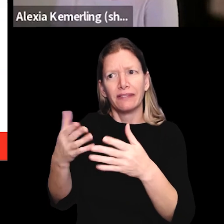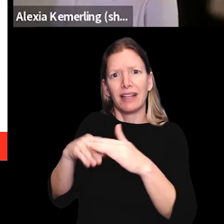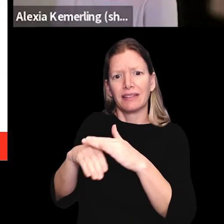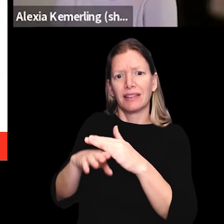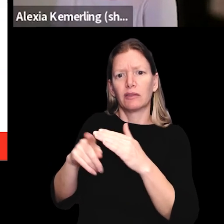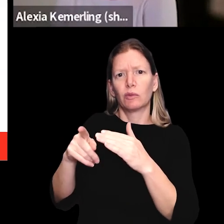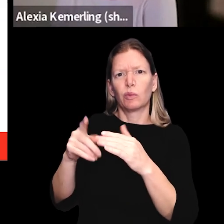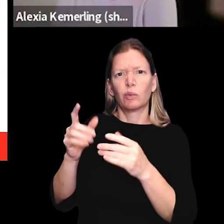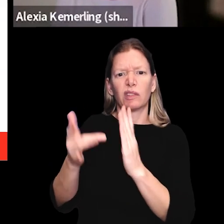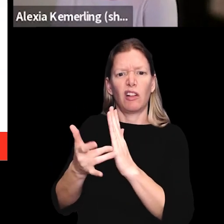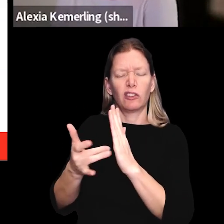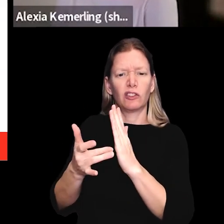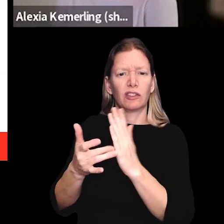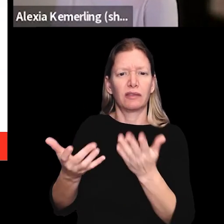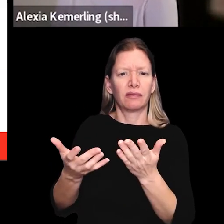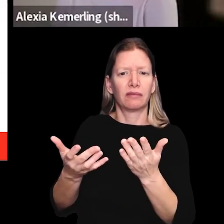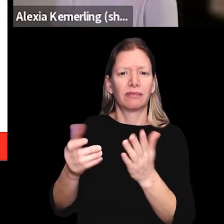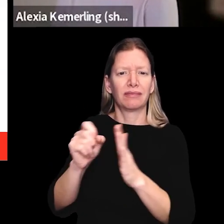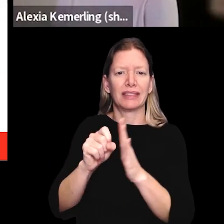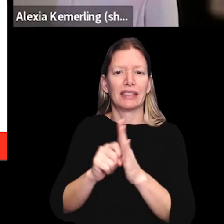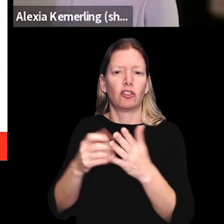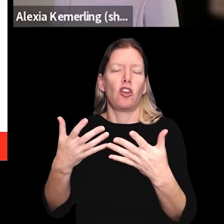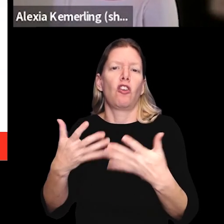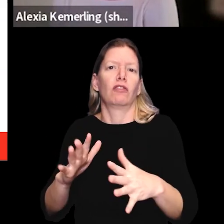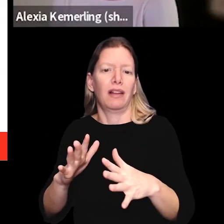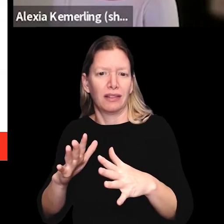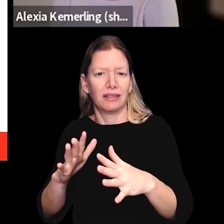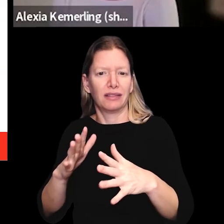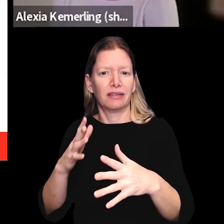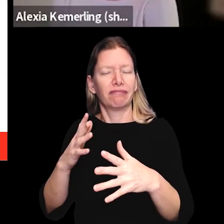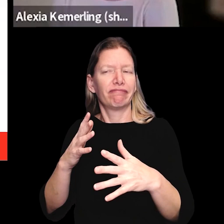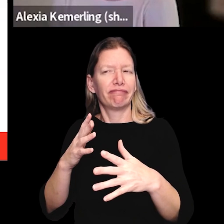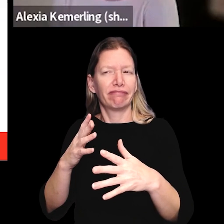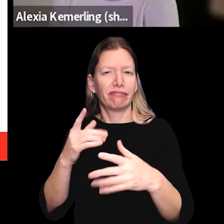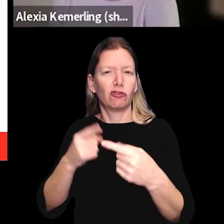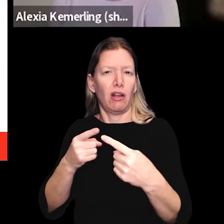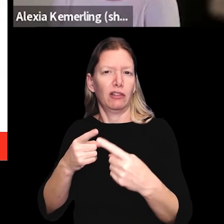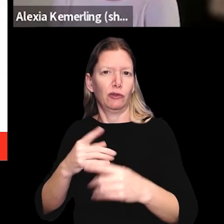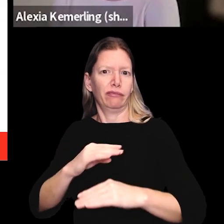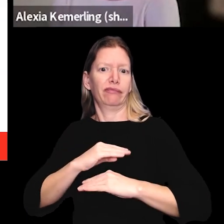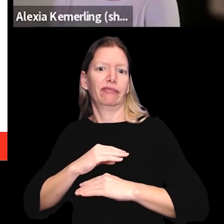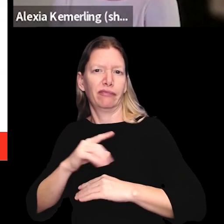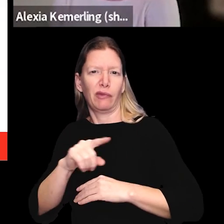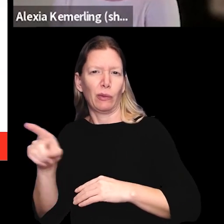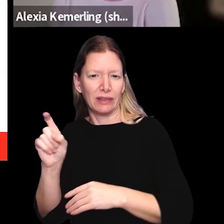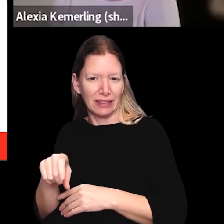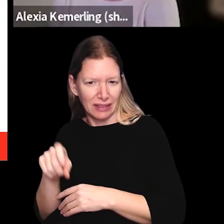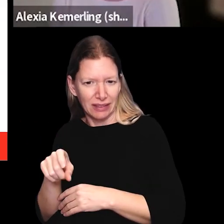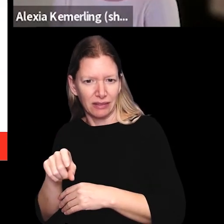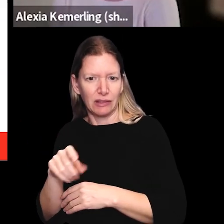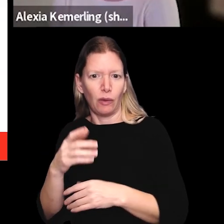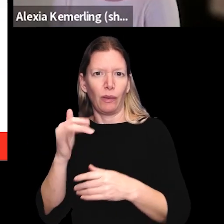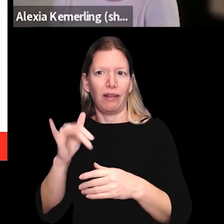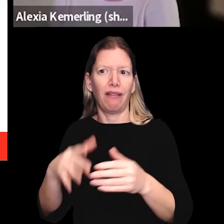access to accessible technology, states already have a difficult time meeting